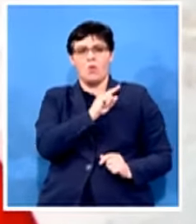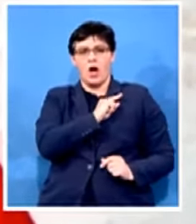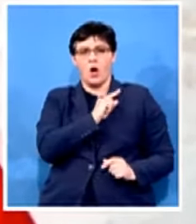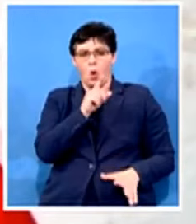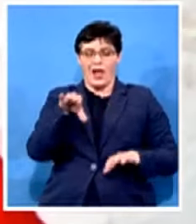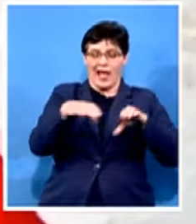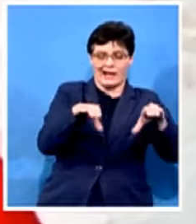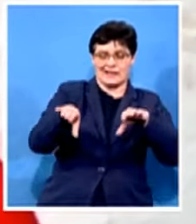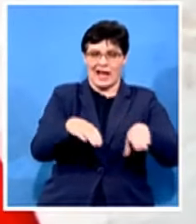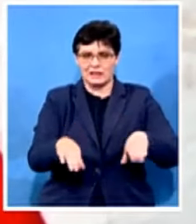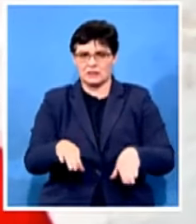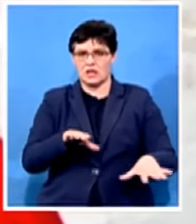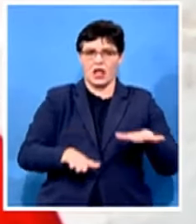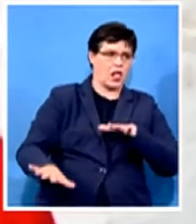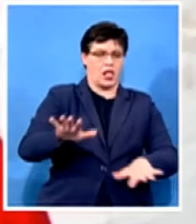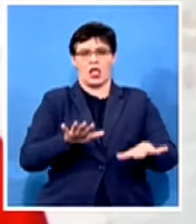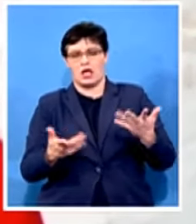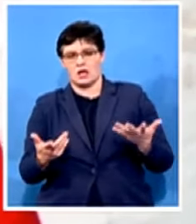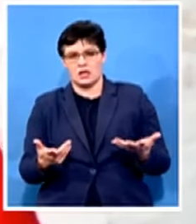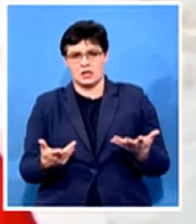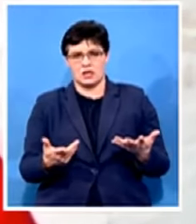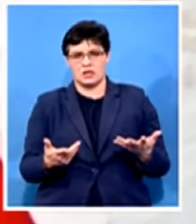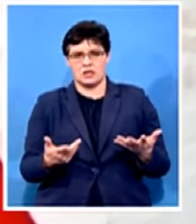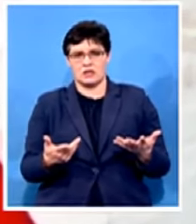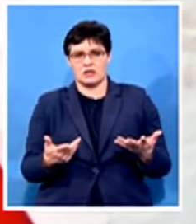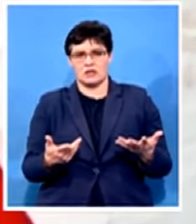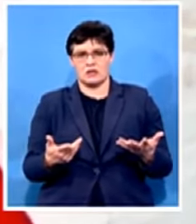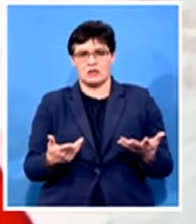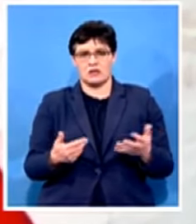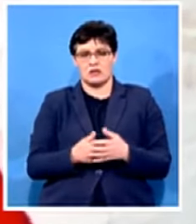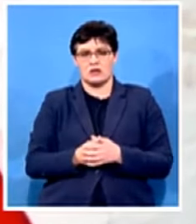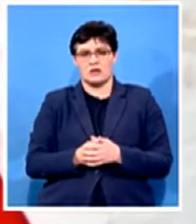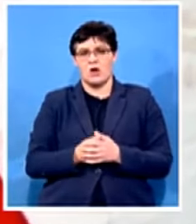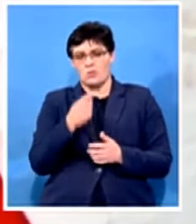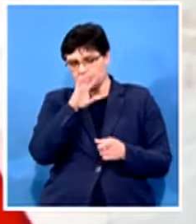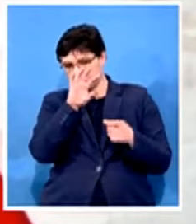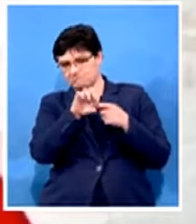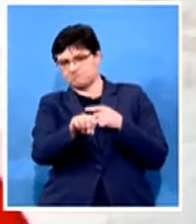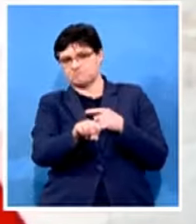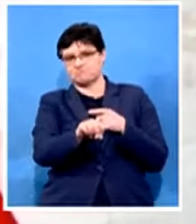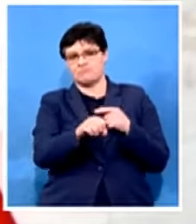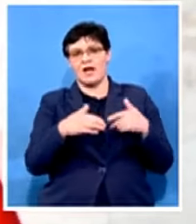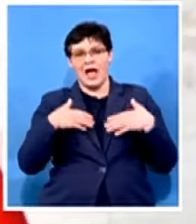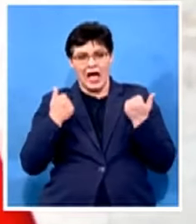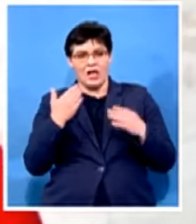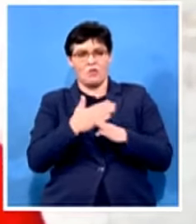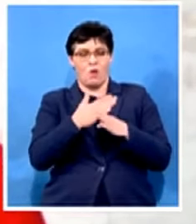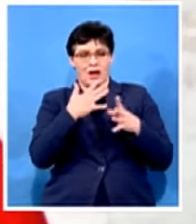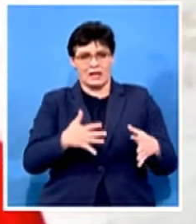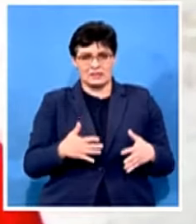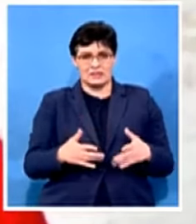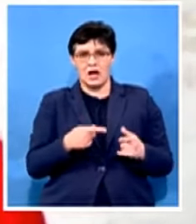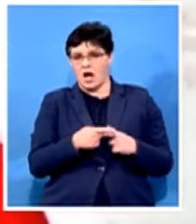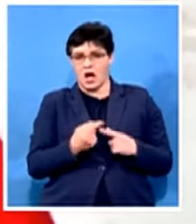then we found healthcare workers on the front line being exposed working without ppe